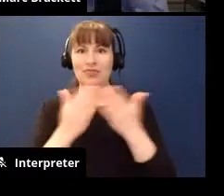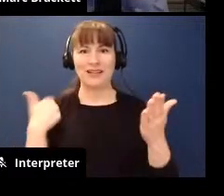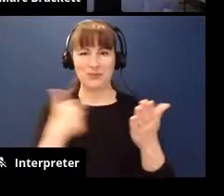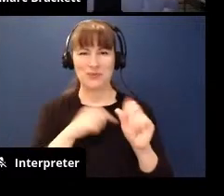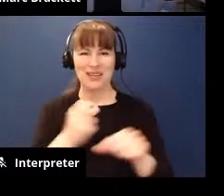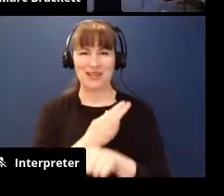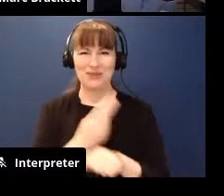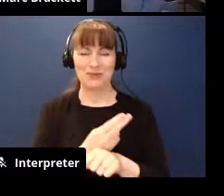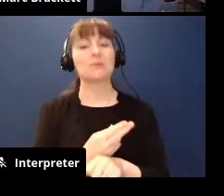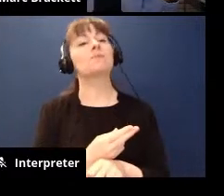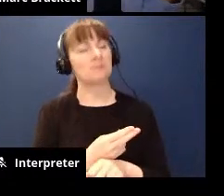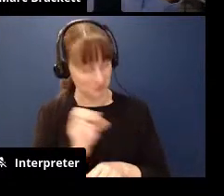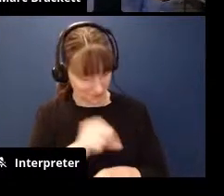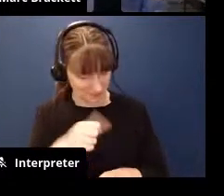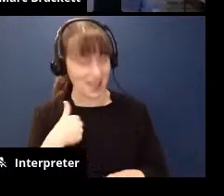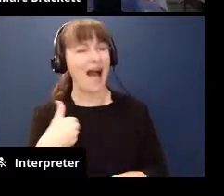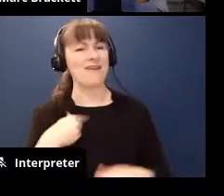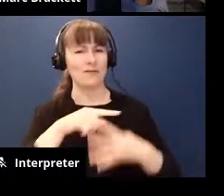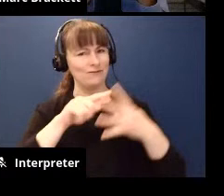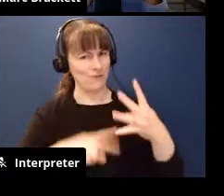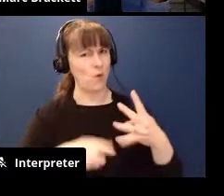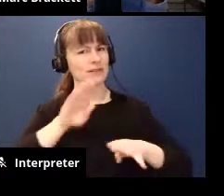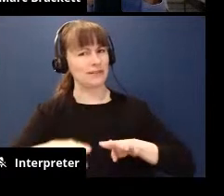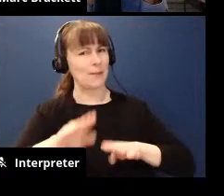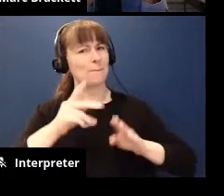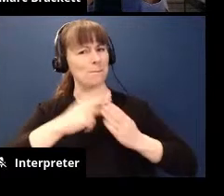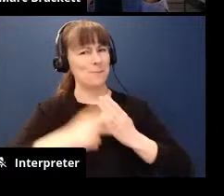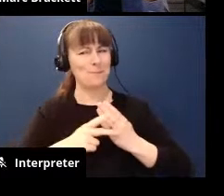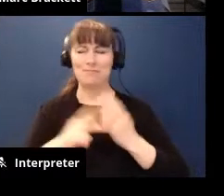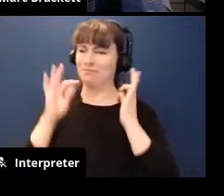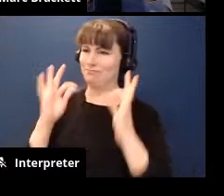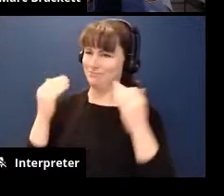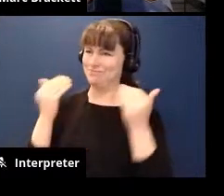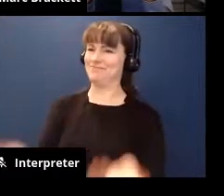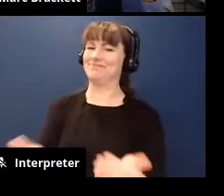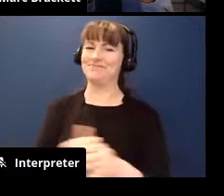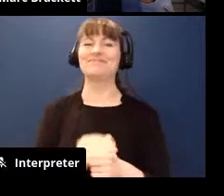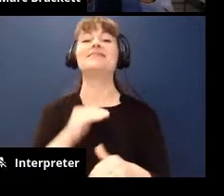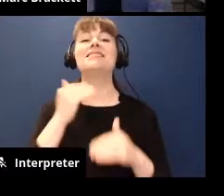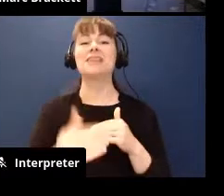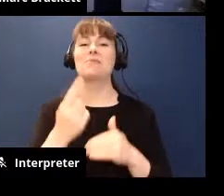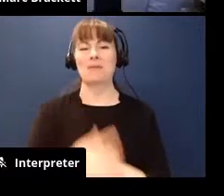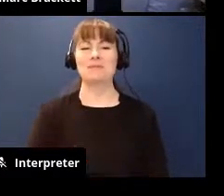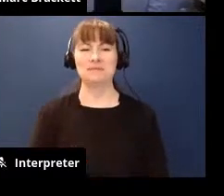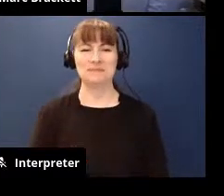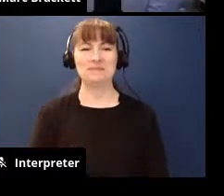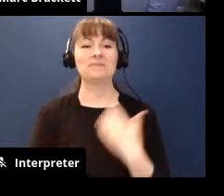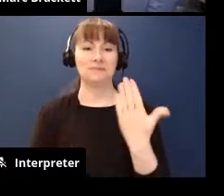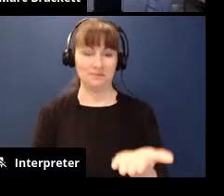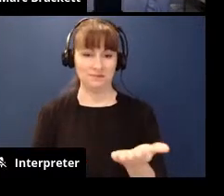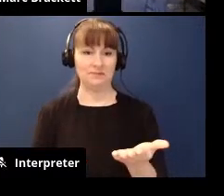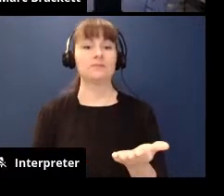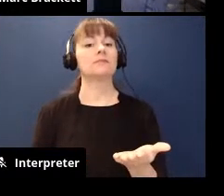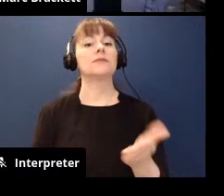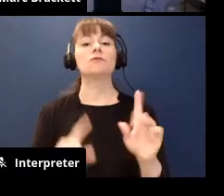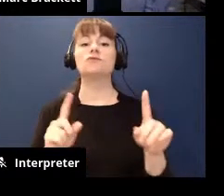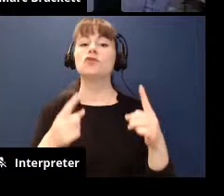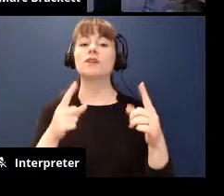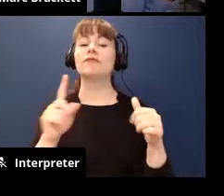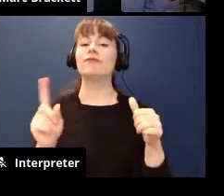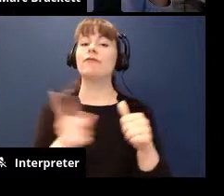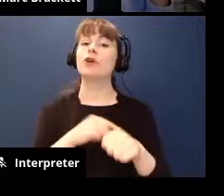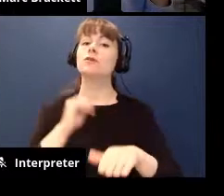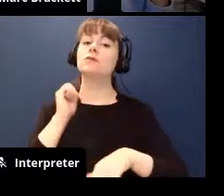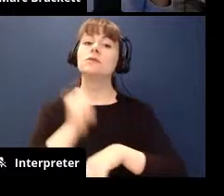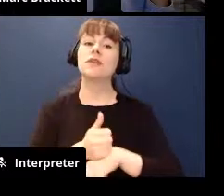right yeah i have a four-step program all right let's do it all right let's go to step one so step one is you just have to set yourself